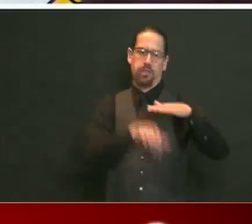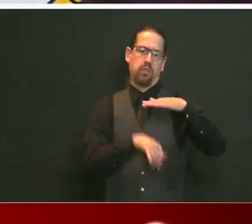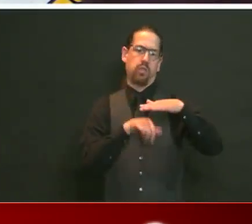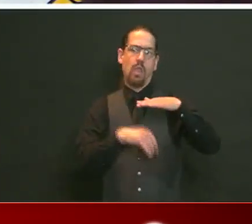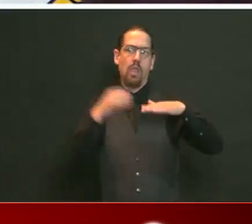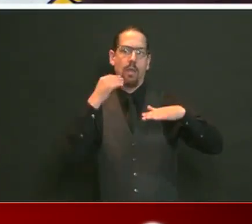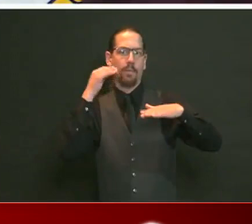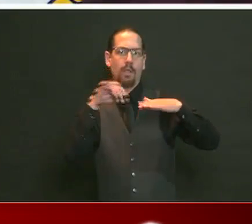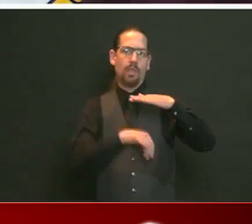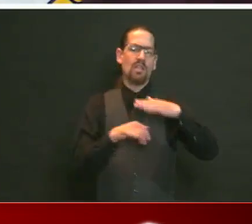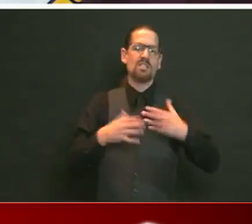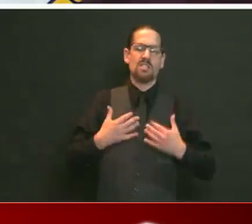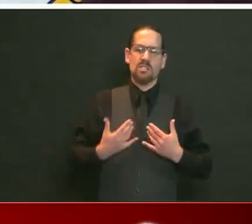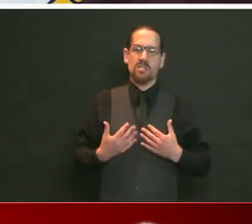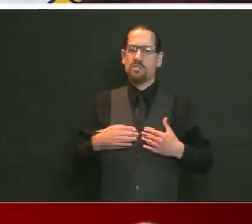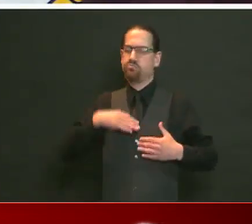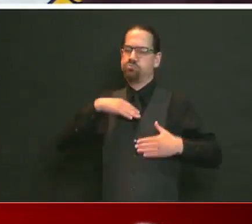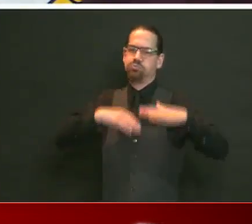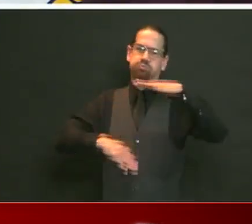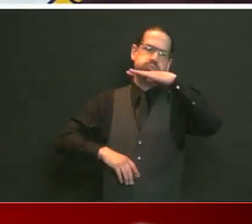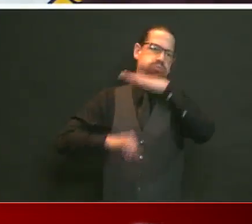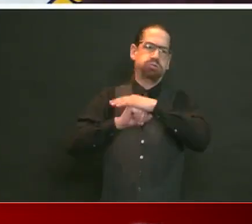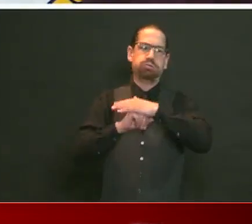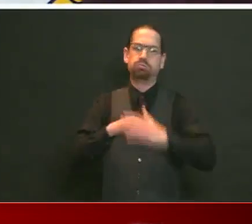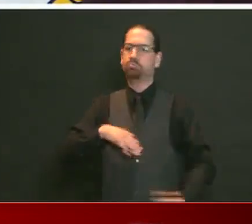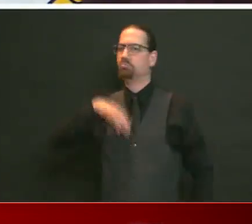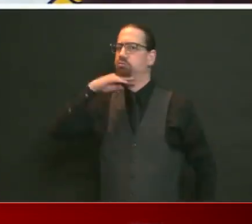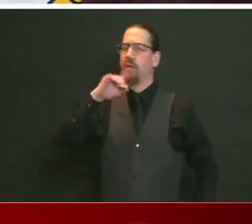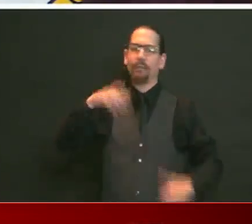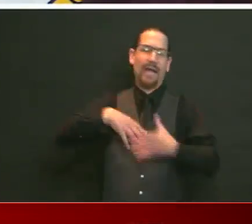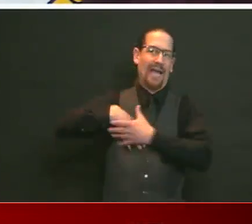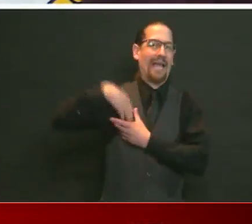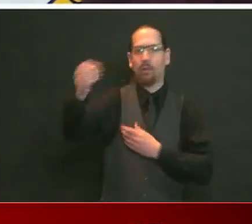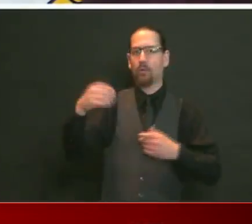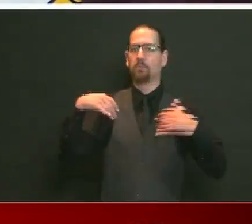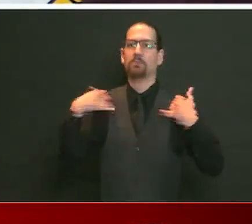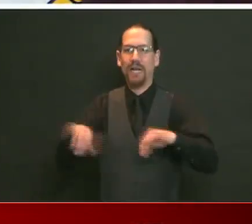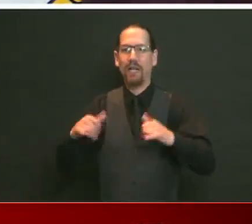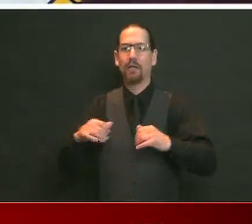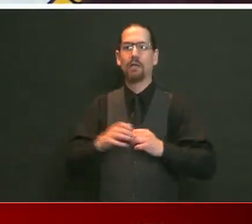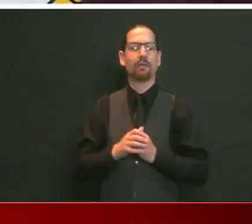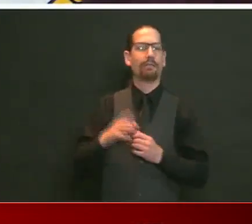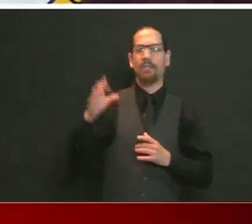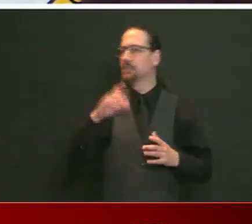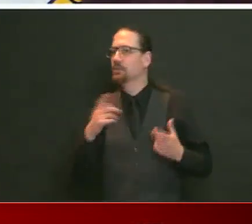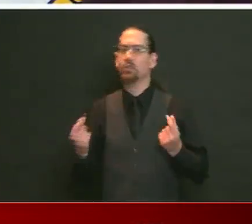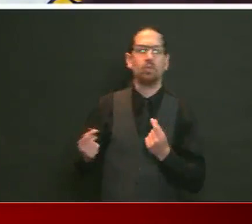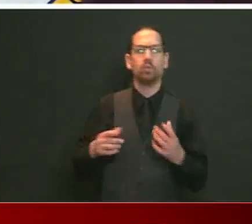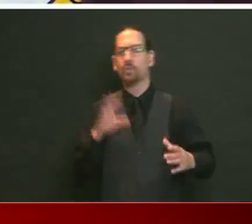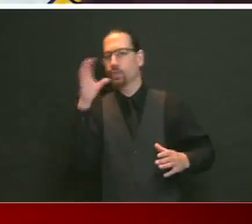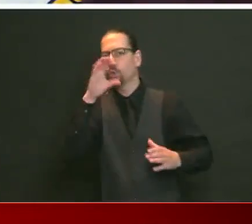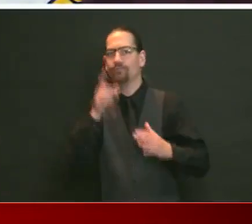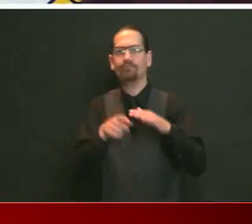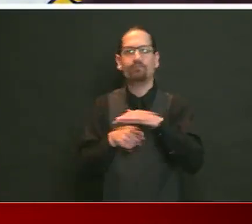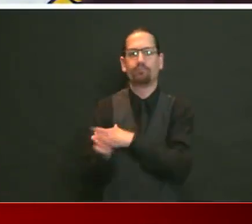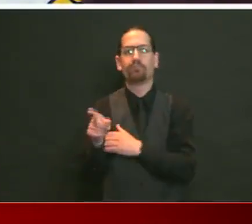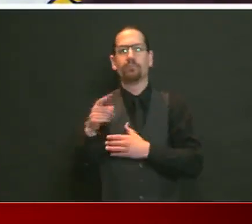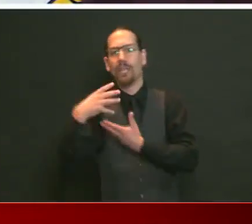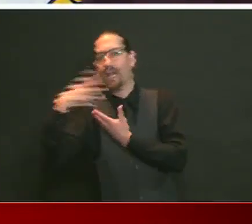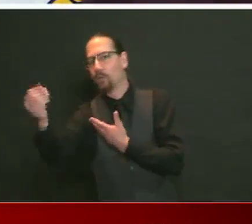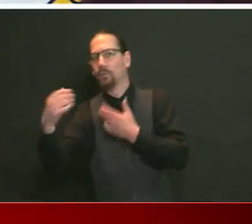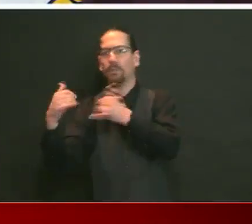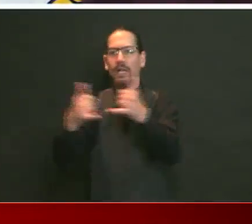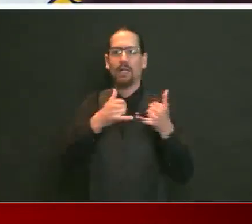We cannot fight. It is foolish to think you can trick the virus, outrun the virus,